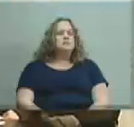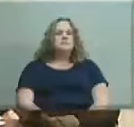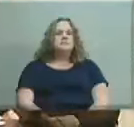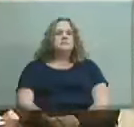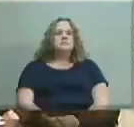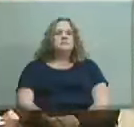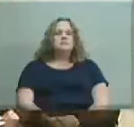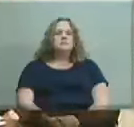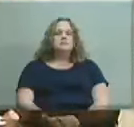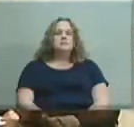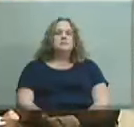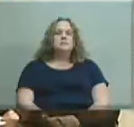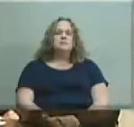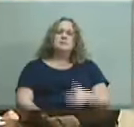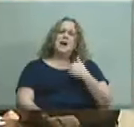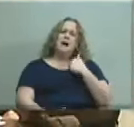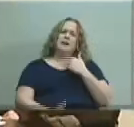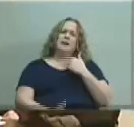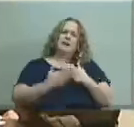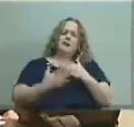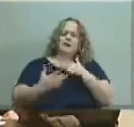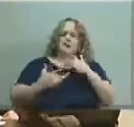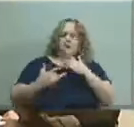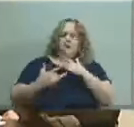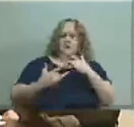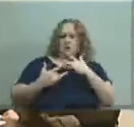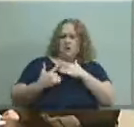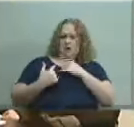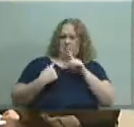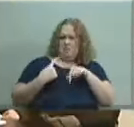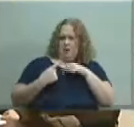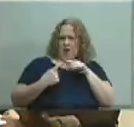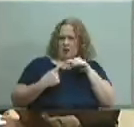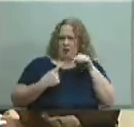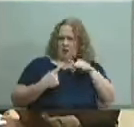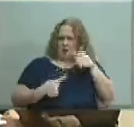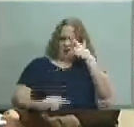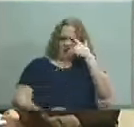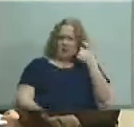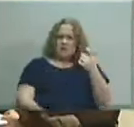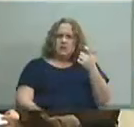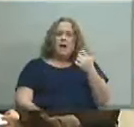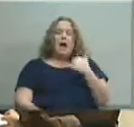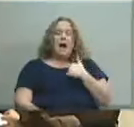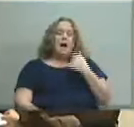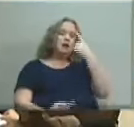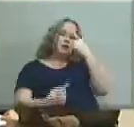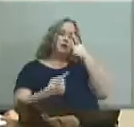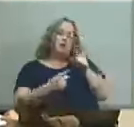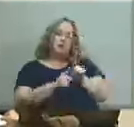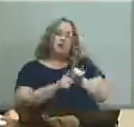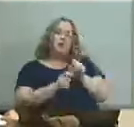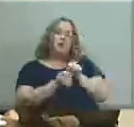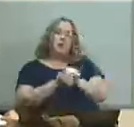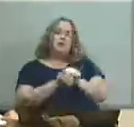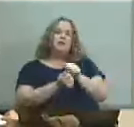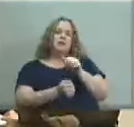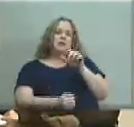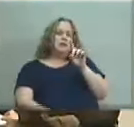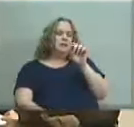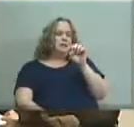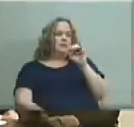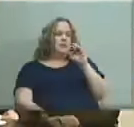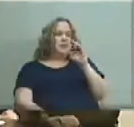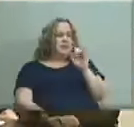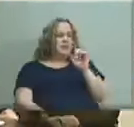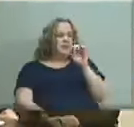I have some concerns about this particular issue and the fact that I do agree with my former colleague Debbie Westland